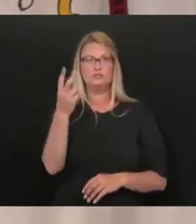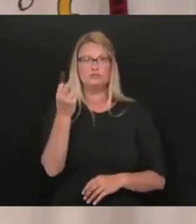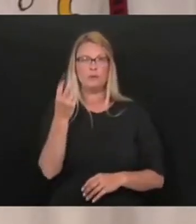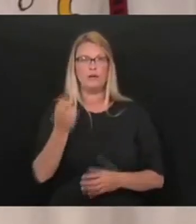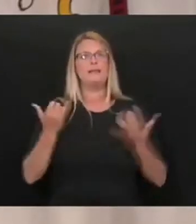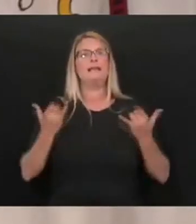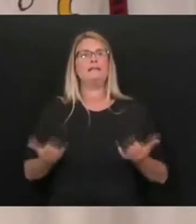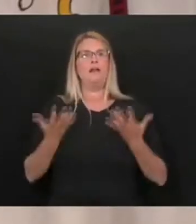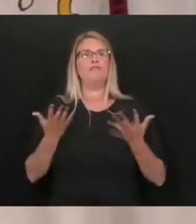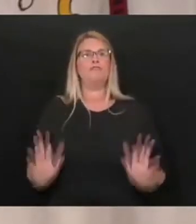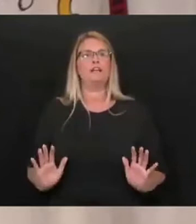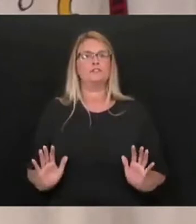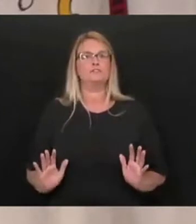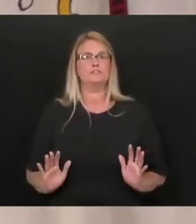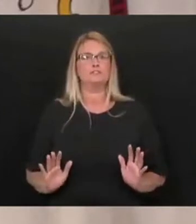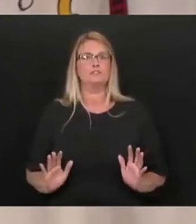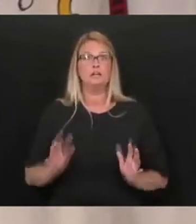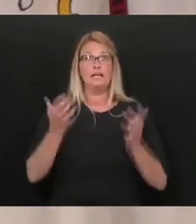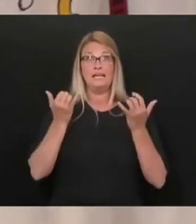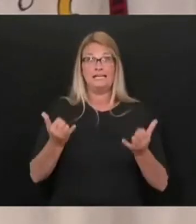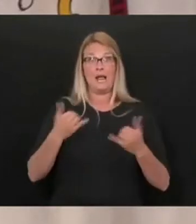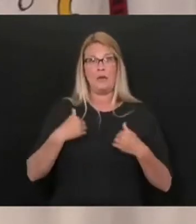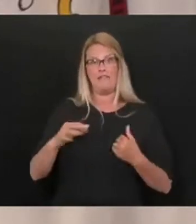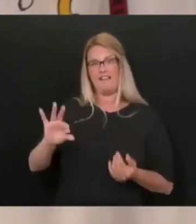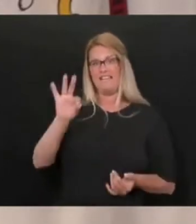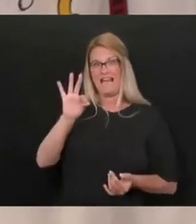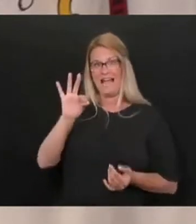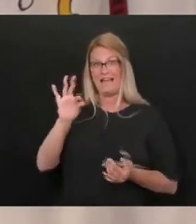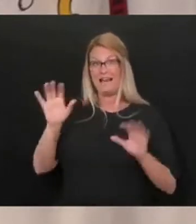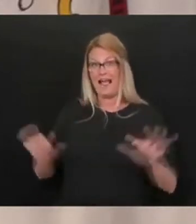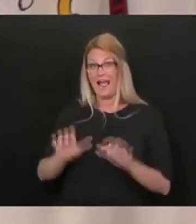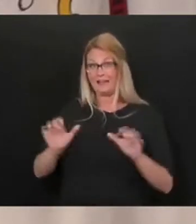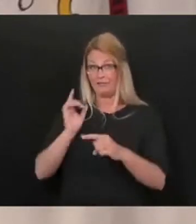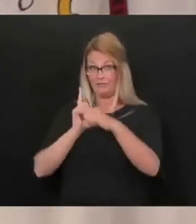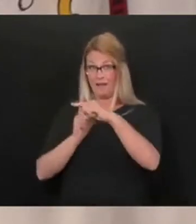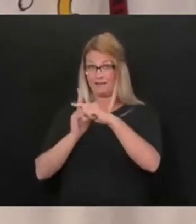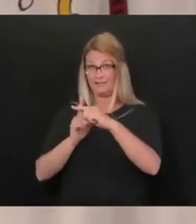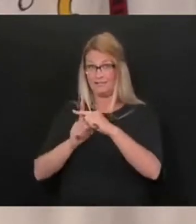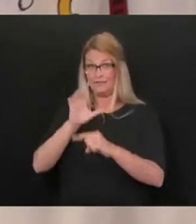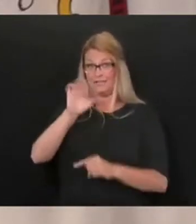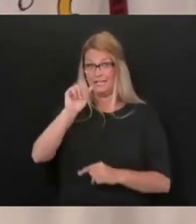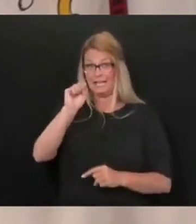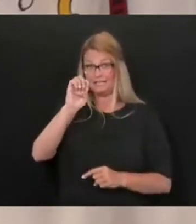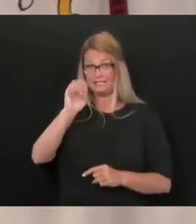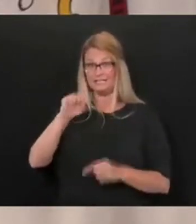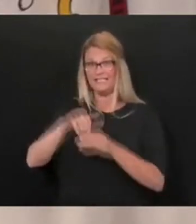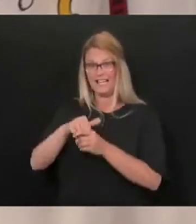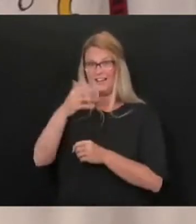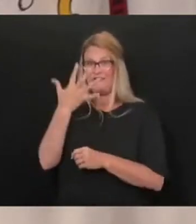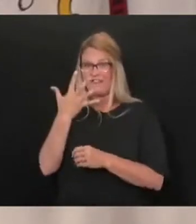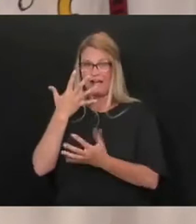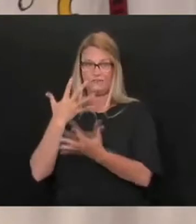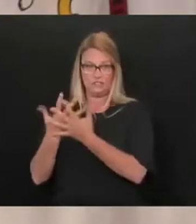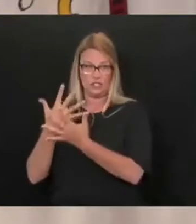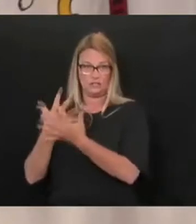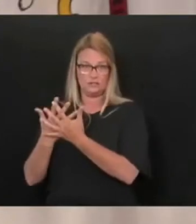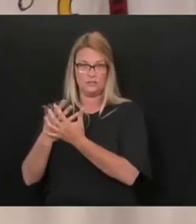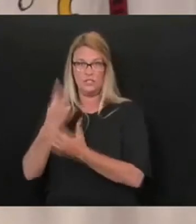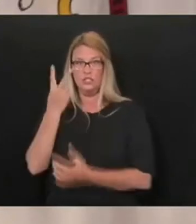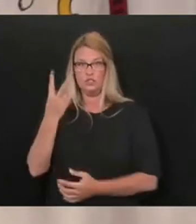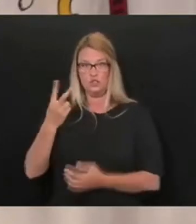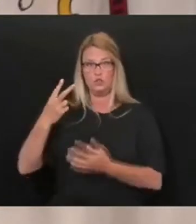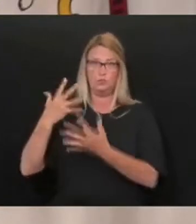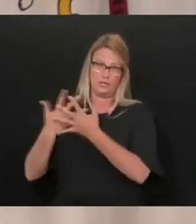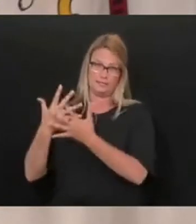We have nine active COVID-19 cases in five jails and two prisons, and, you know,